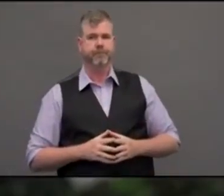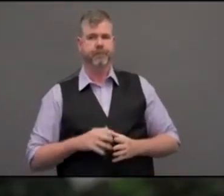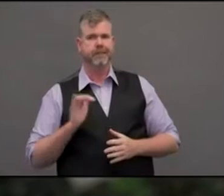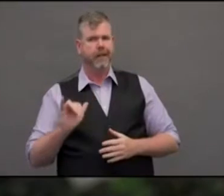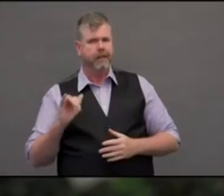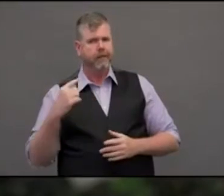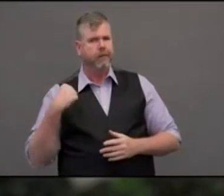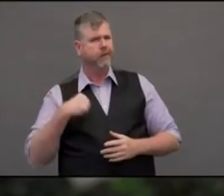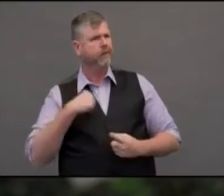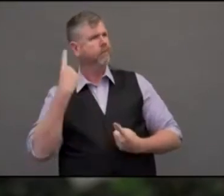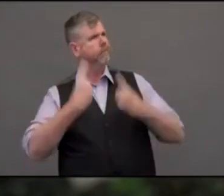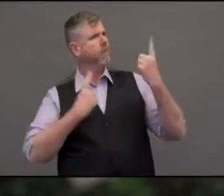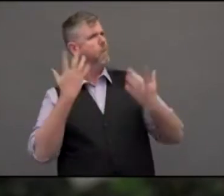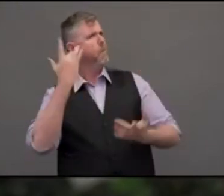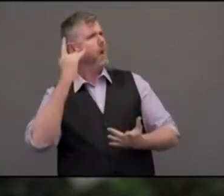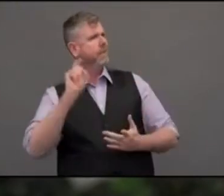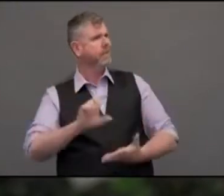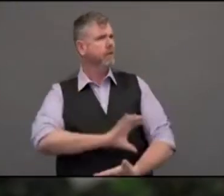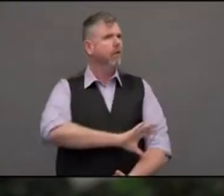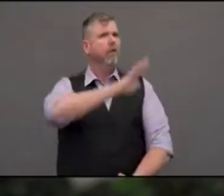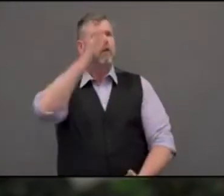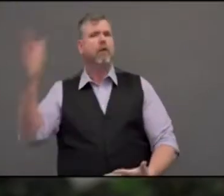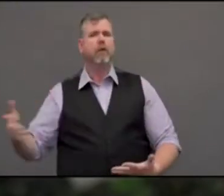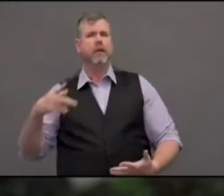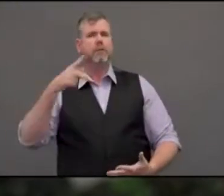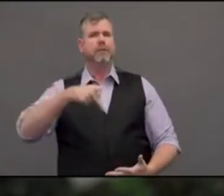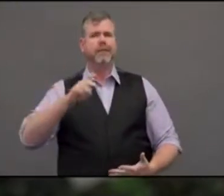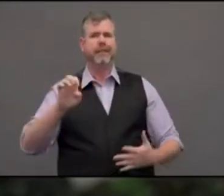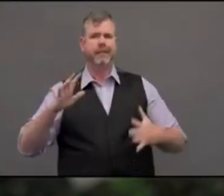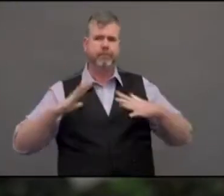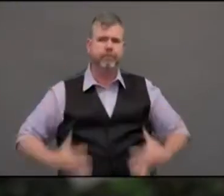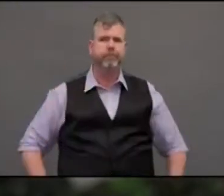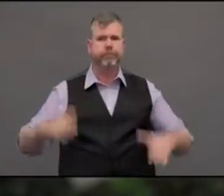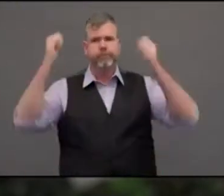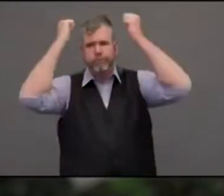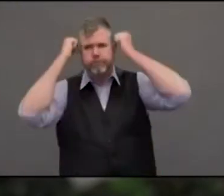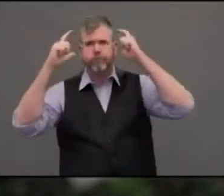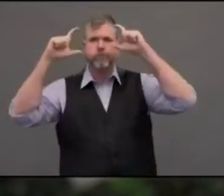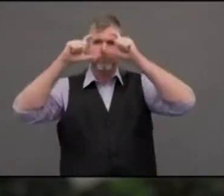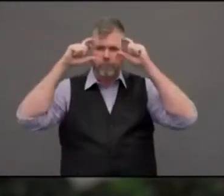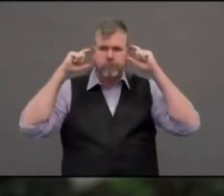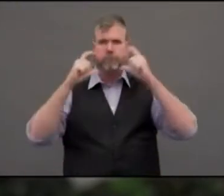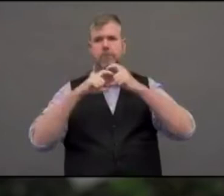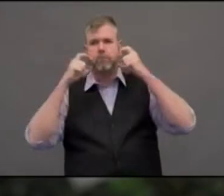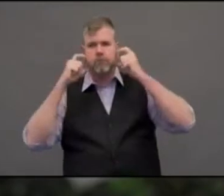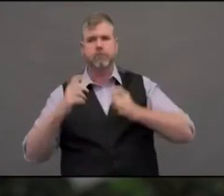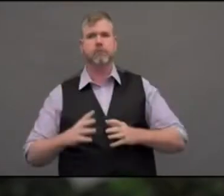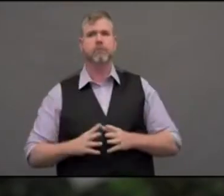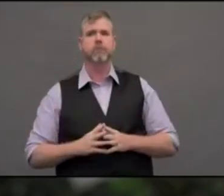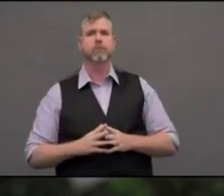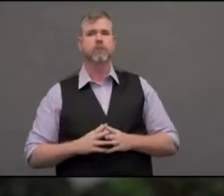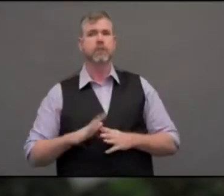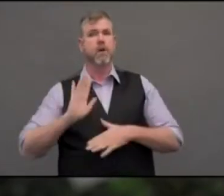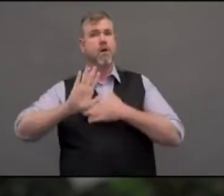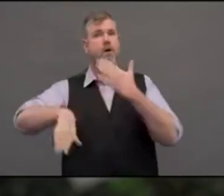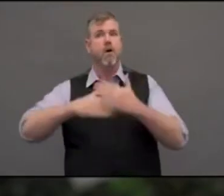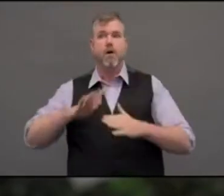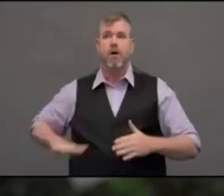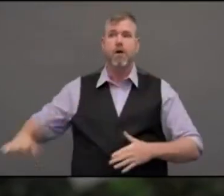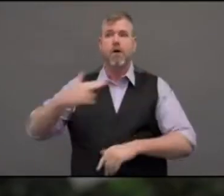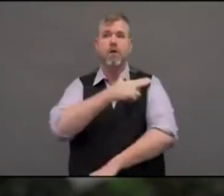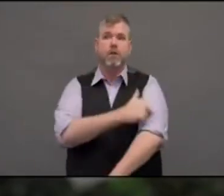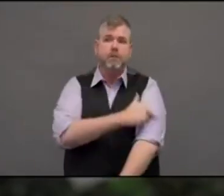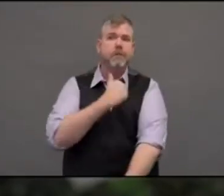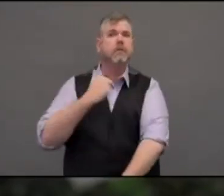circumstances, all health care facilities has a normal channel where we purchase PPE along with other